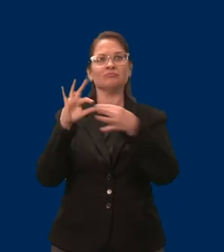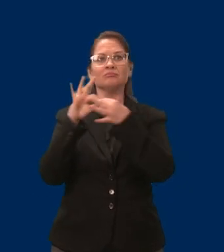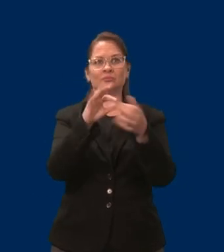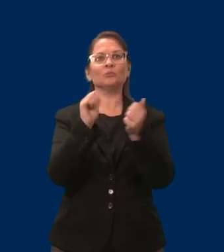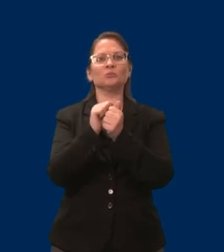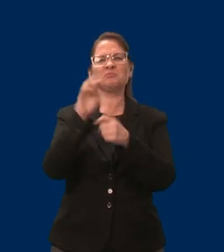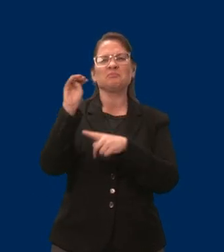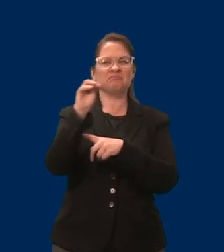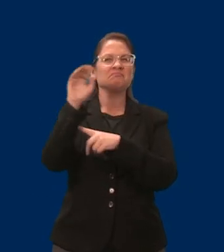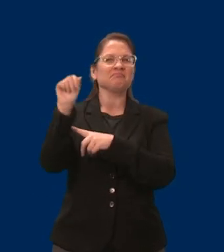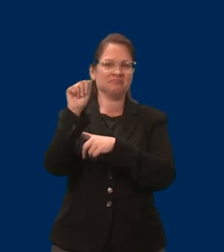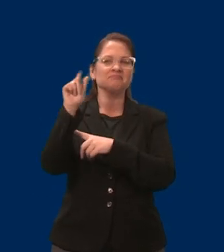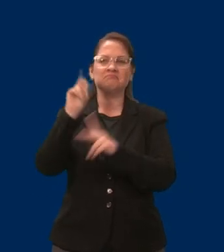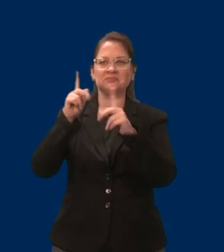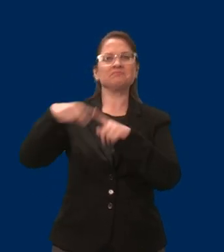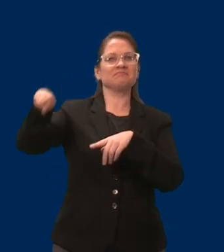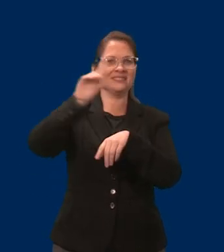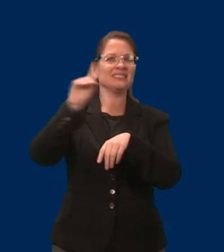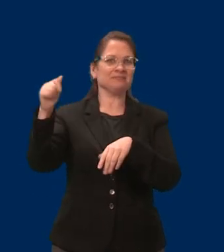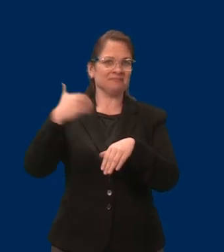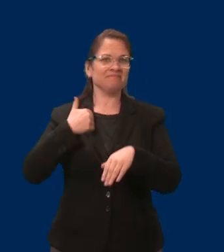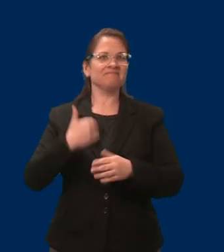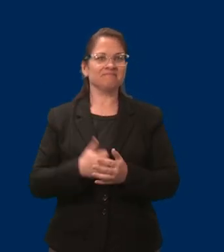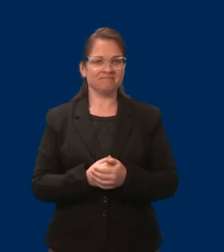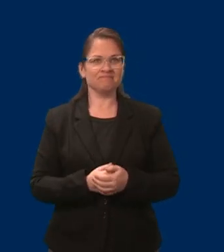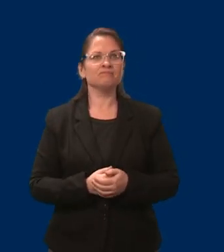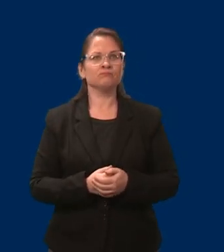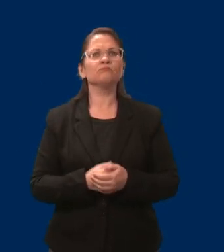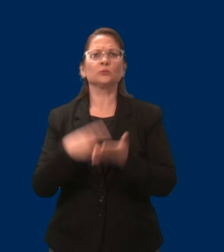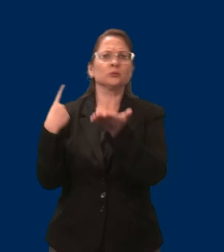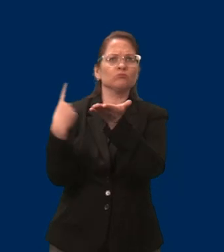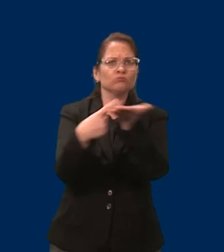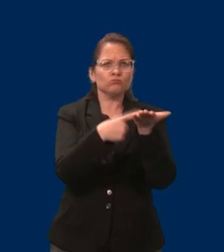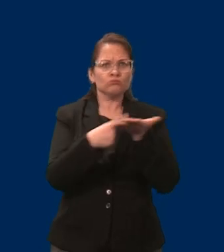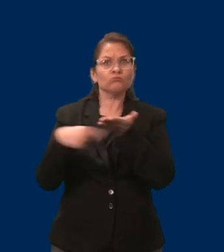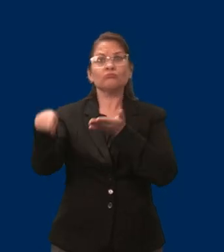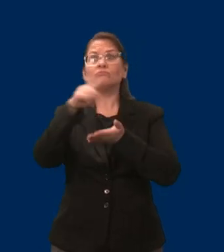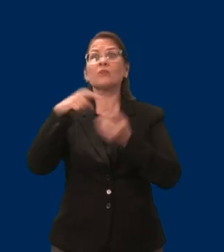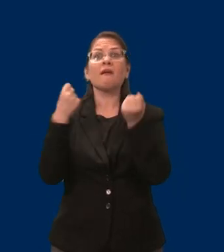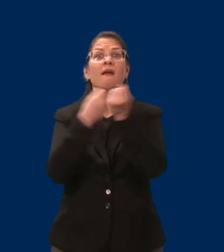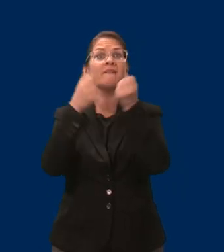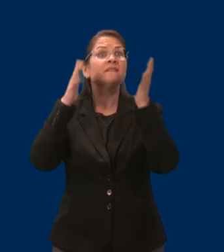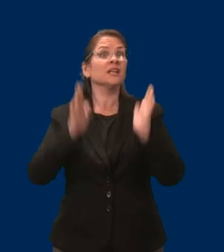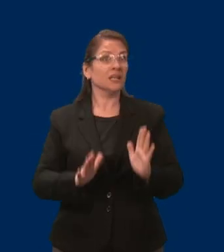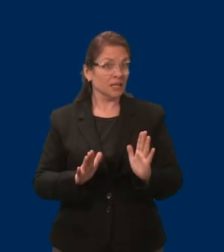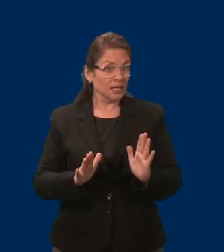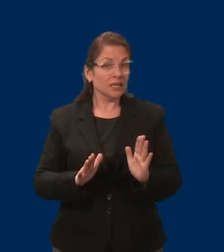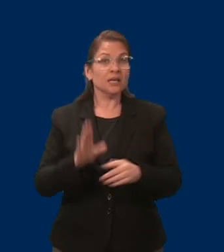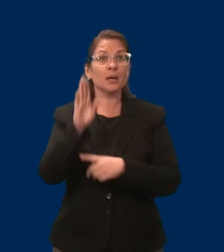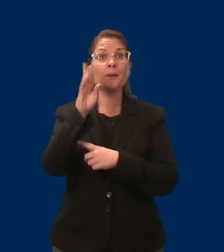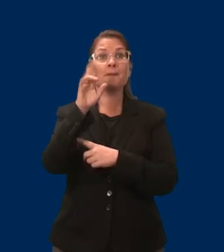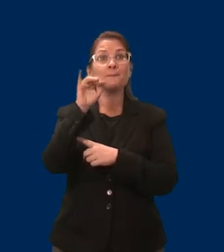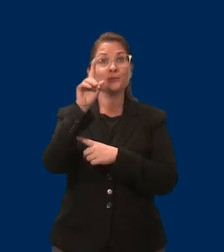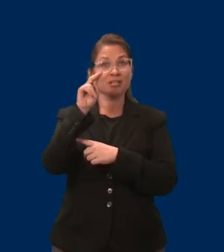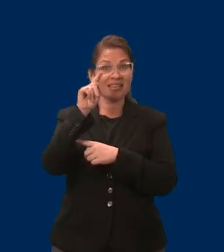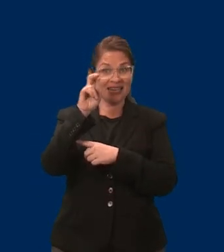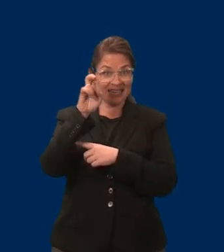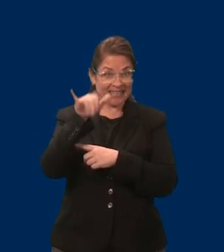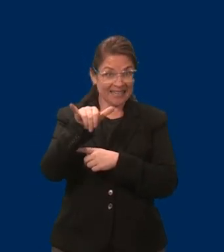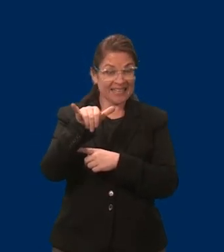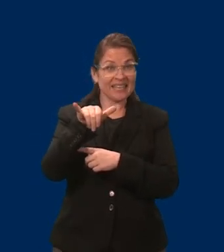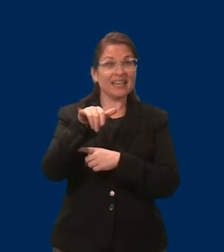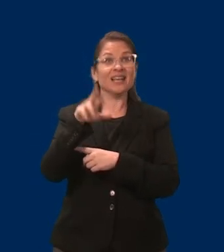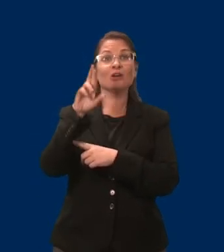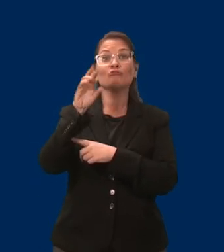conversation with citizen advocates Brittany Wilson, Rob Wudlick, and Jillian